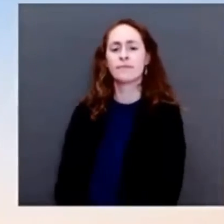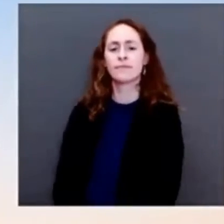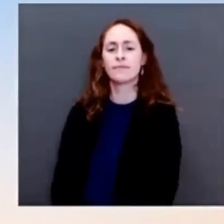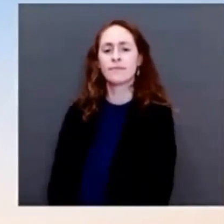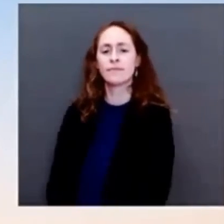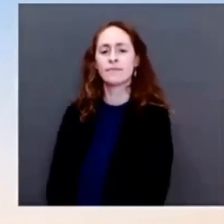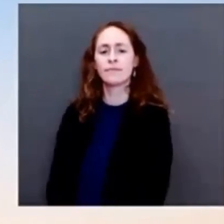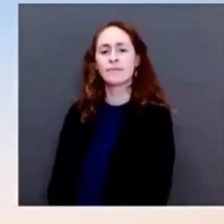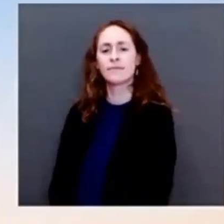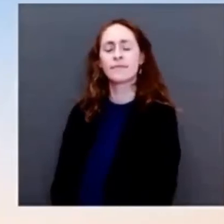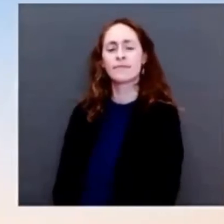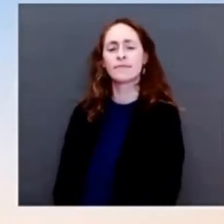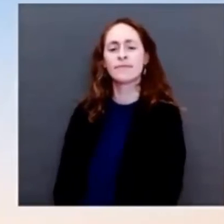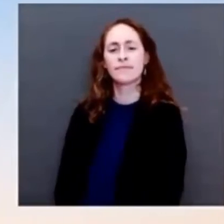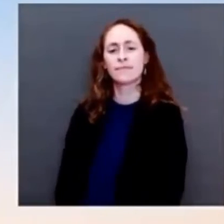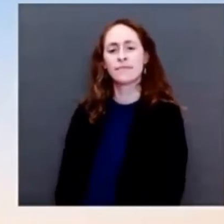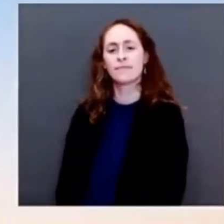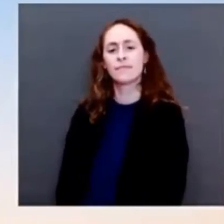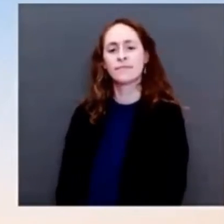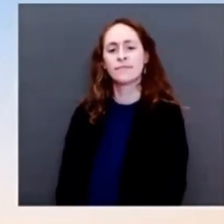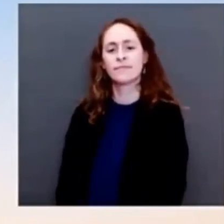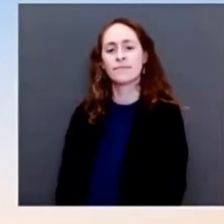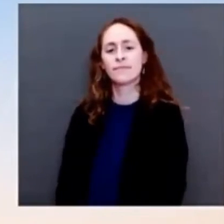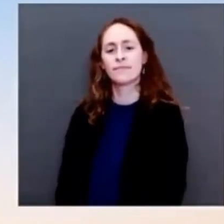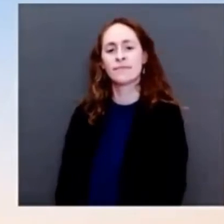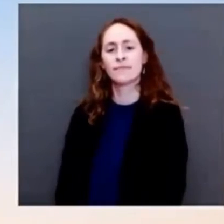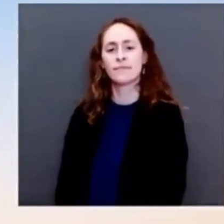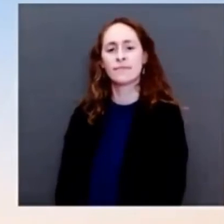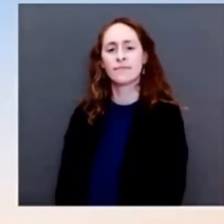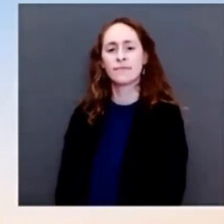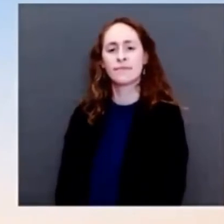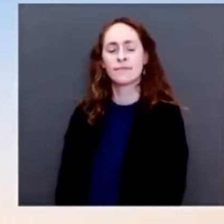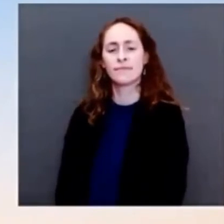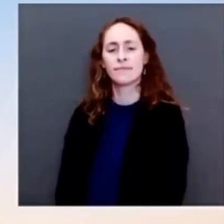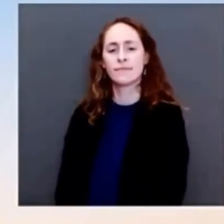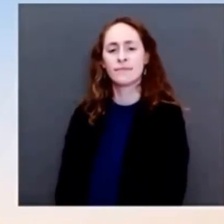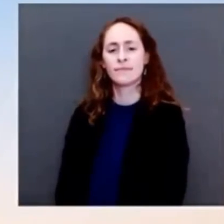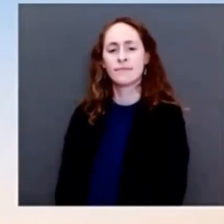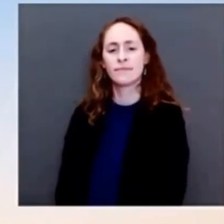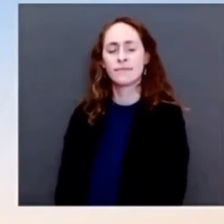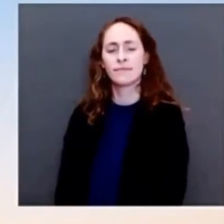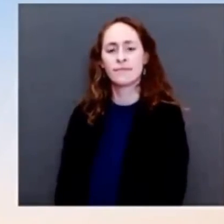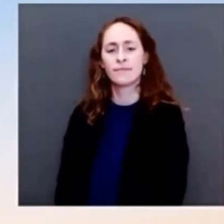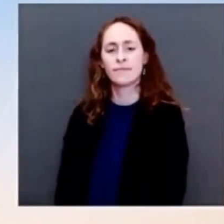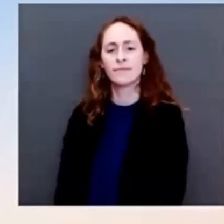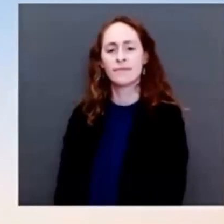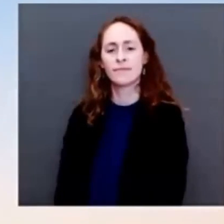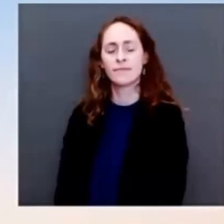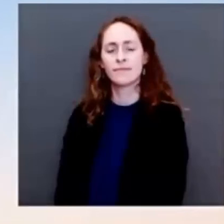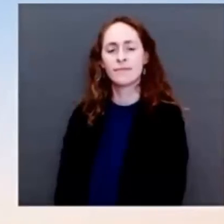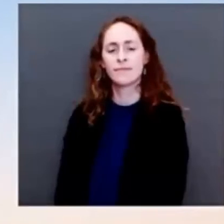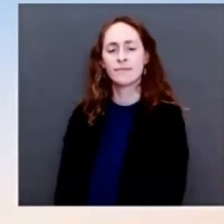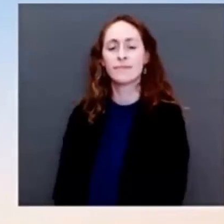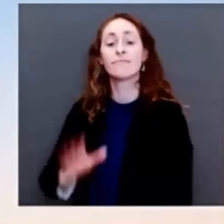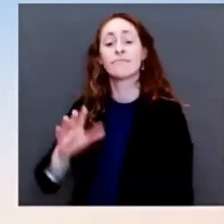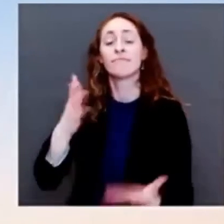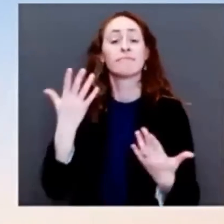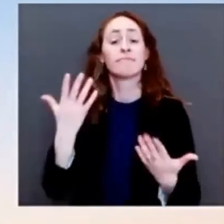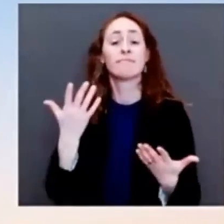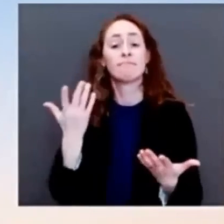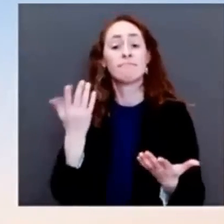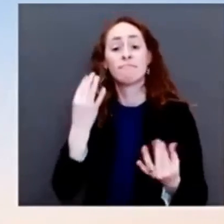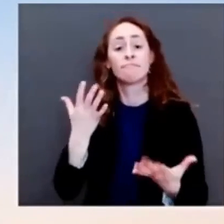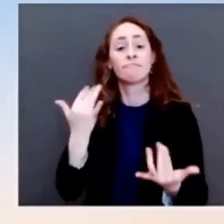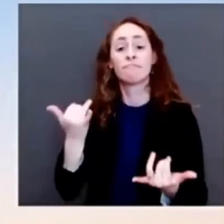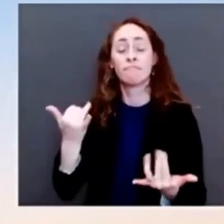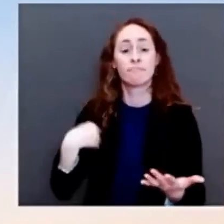the blocking of a fully qualified, experienced former ATF agent from serving in that role certainly